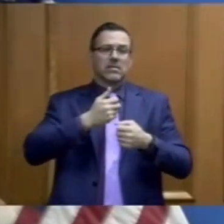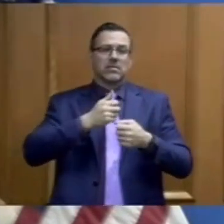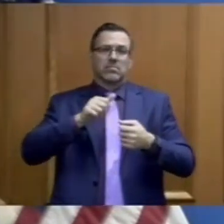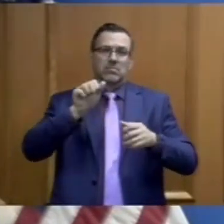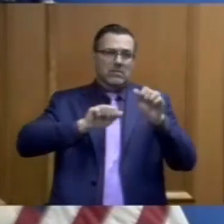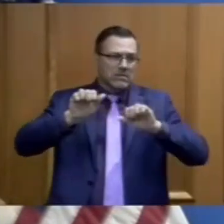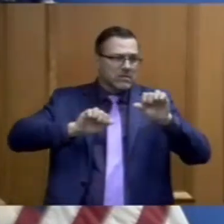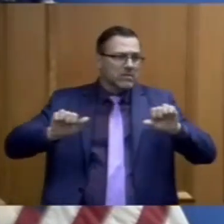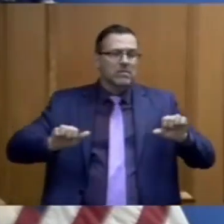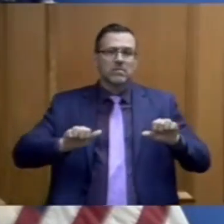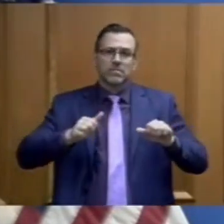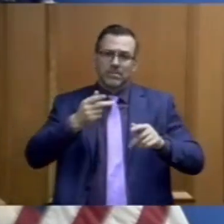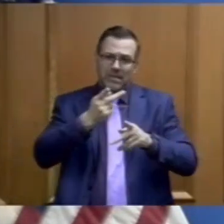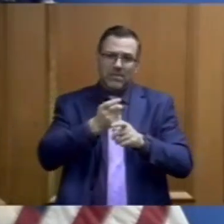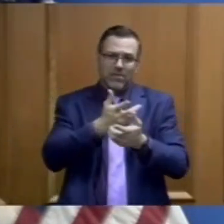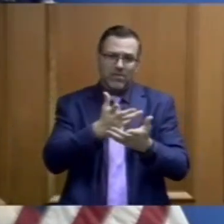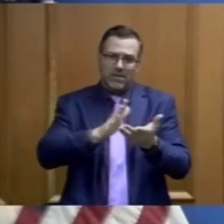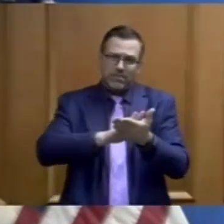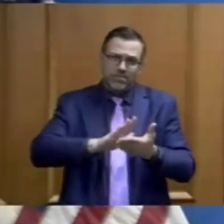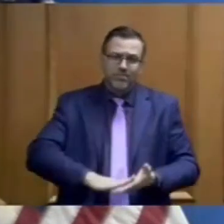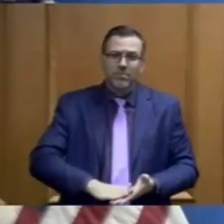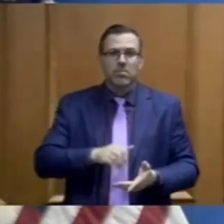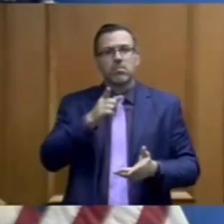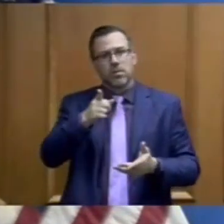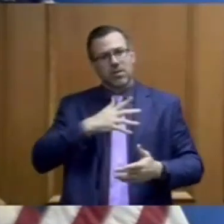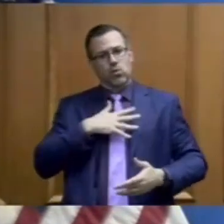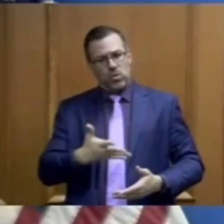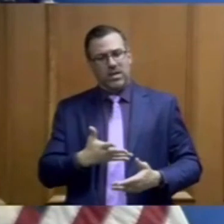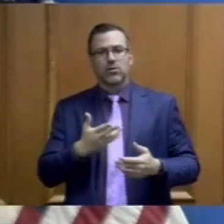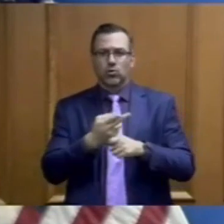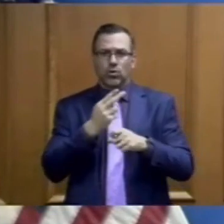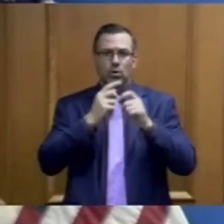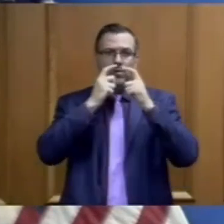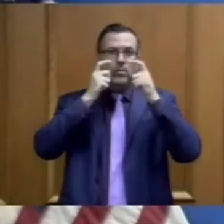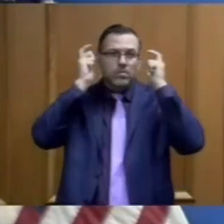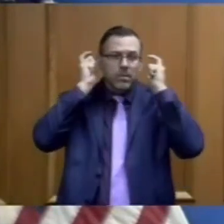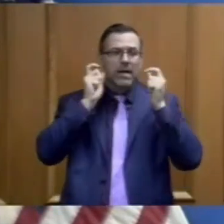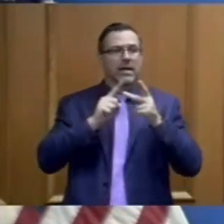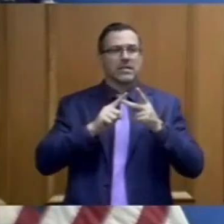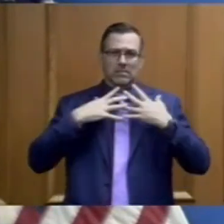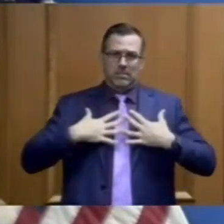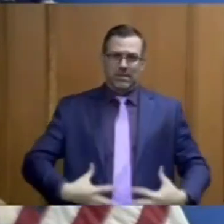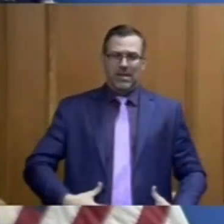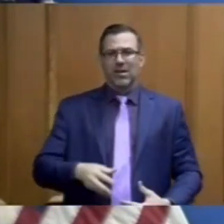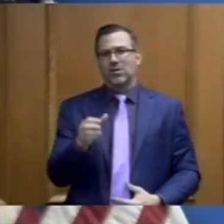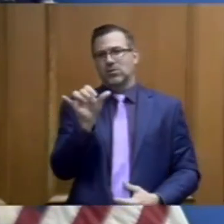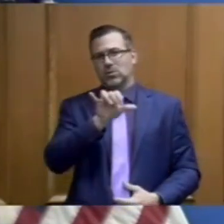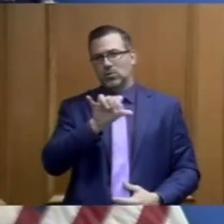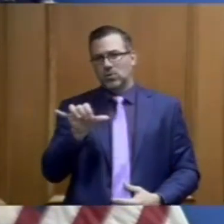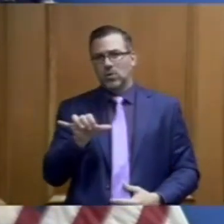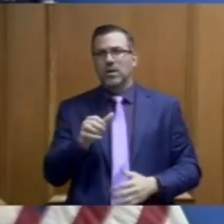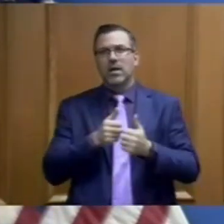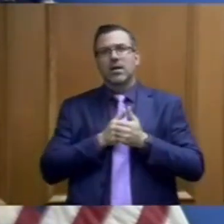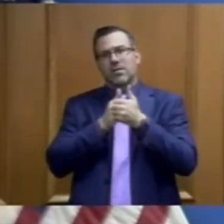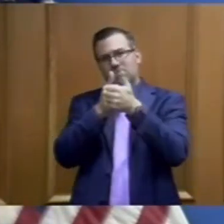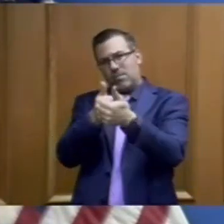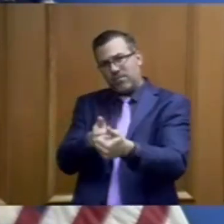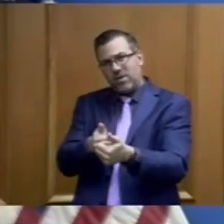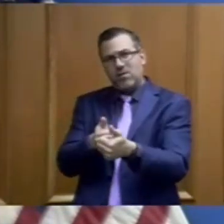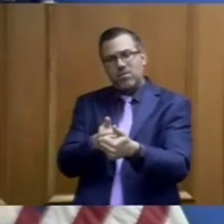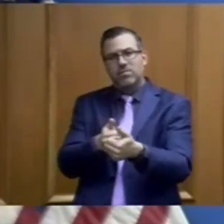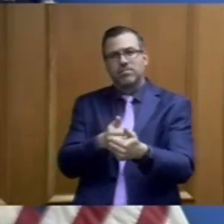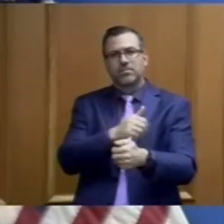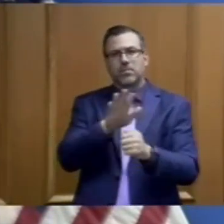masks and gowns that have been used across the state, and for adhering to the necessary adjustments that we have all had to